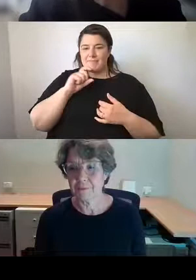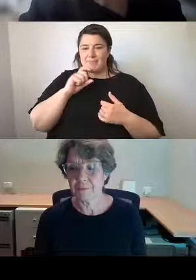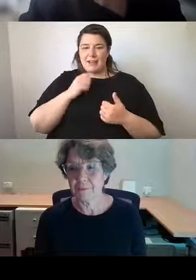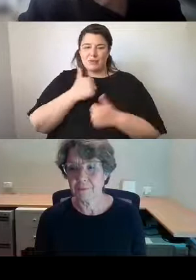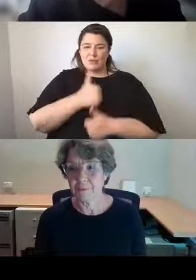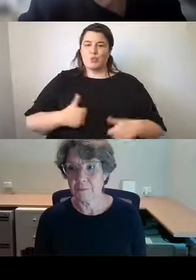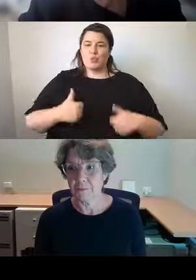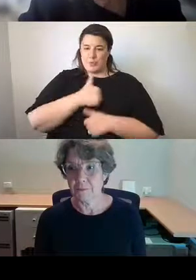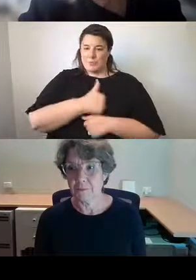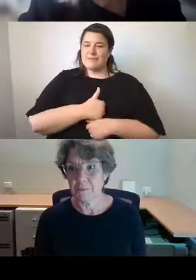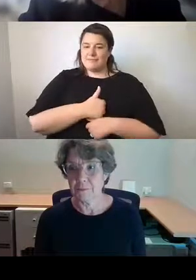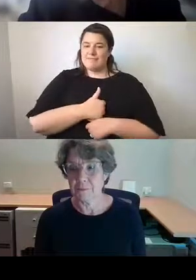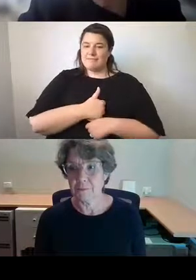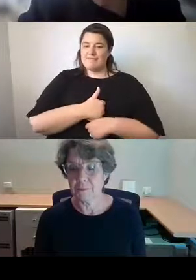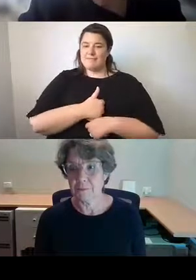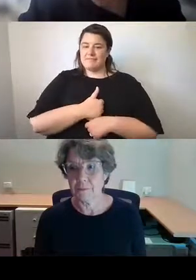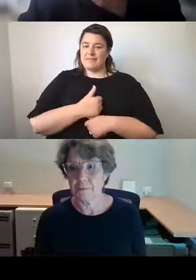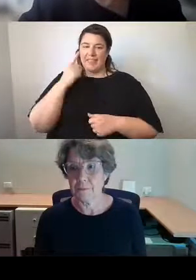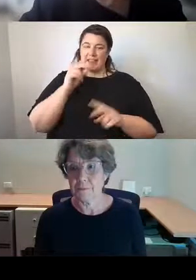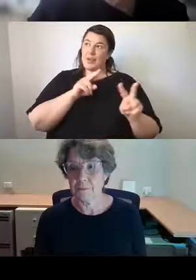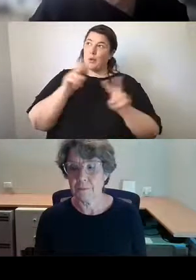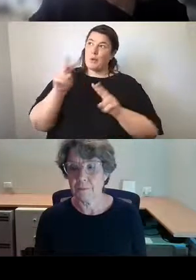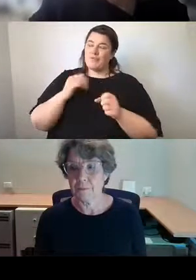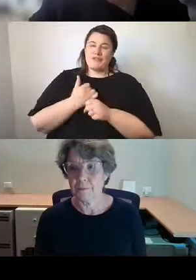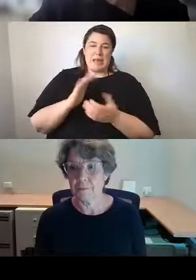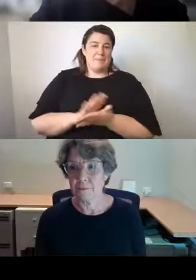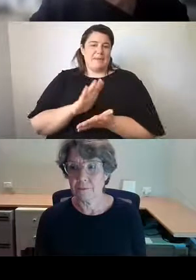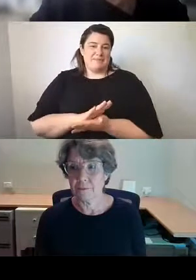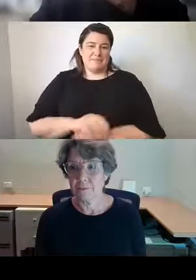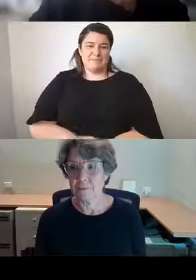from them. I think they just make you very happy when you look at them.